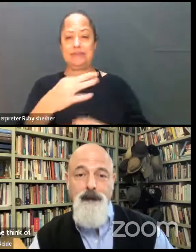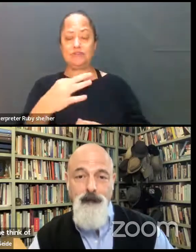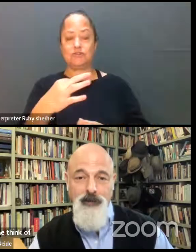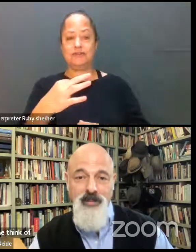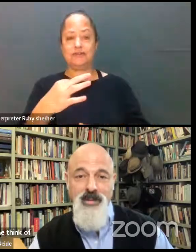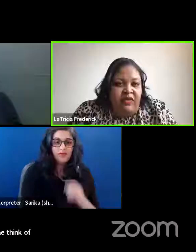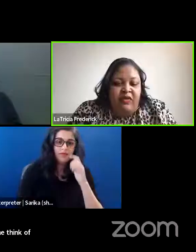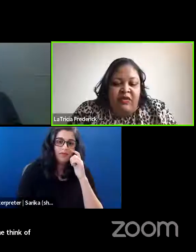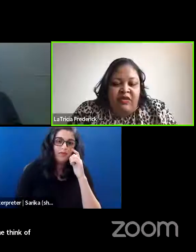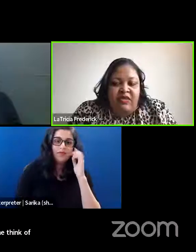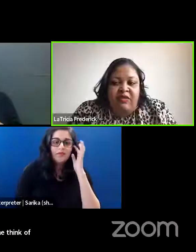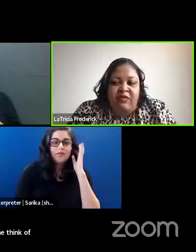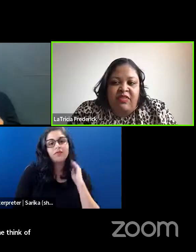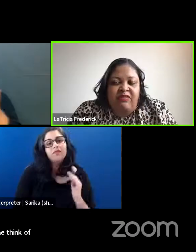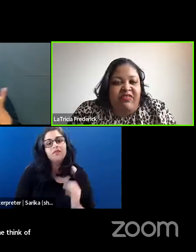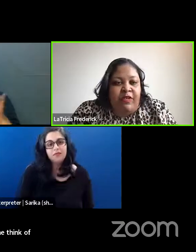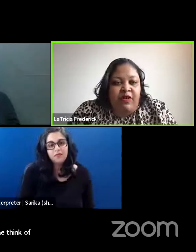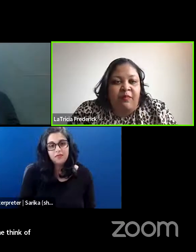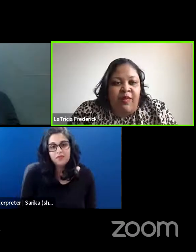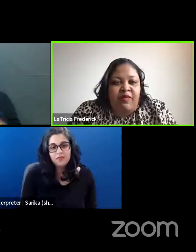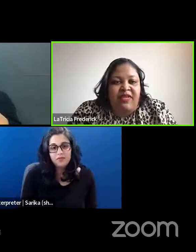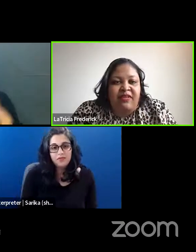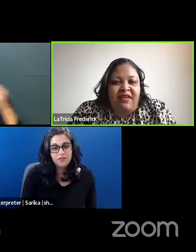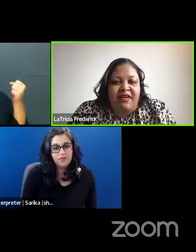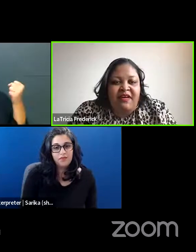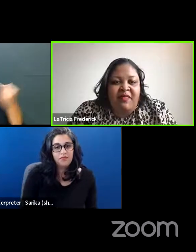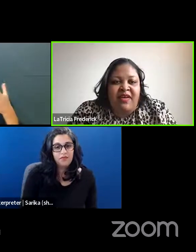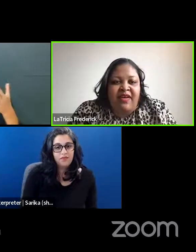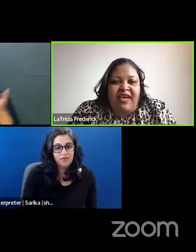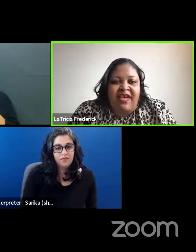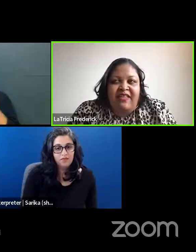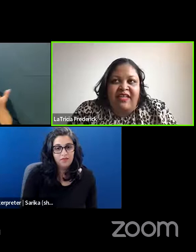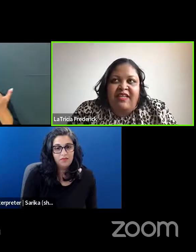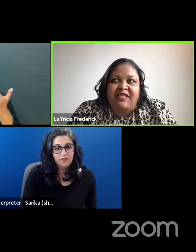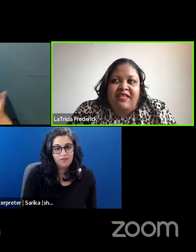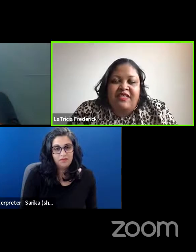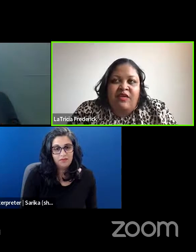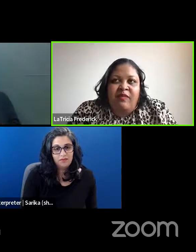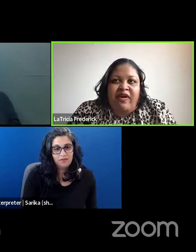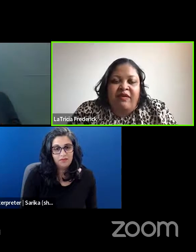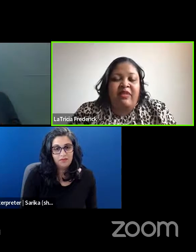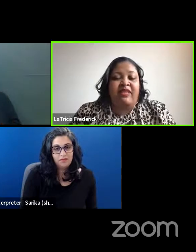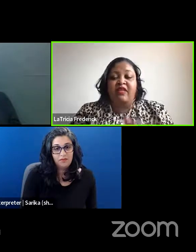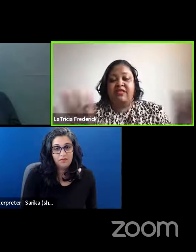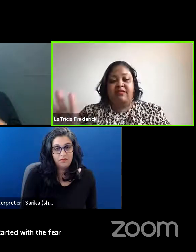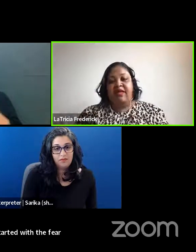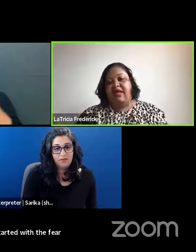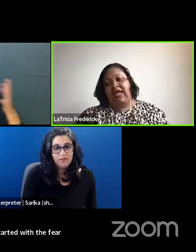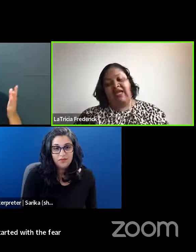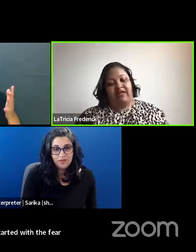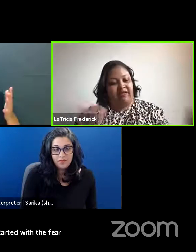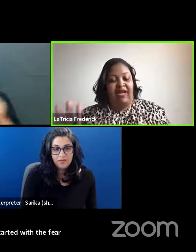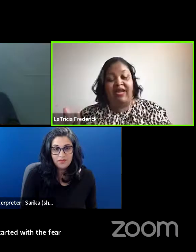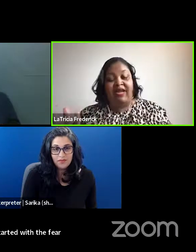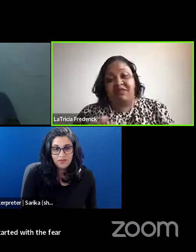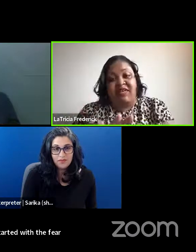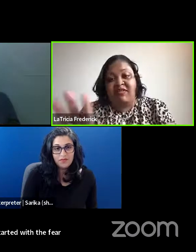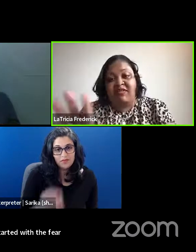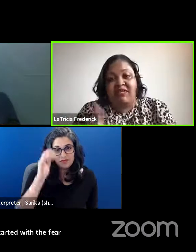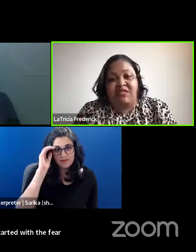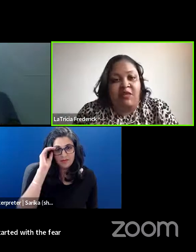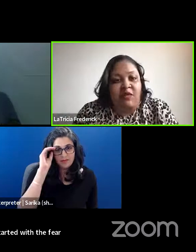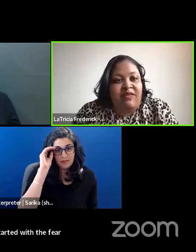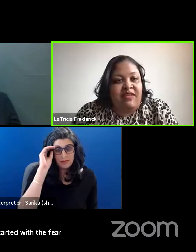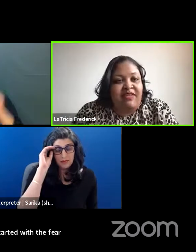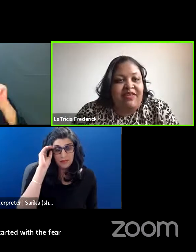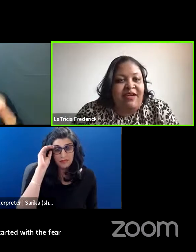And I think part, you know, you started with the fear component. I think there's so much, I mean, there's, I should be